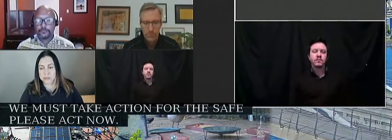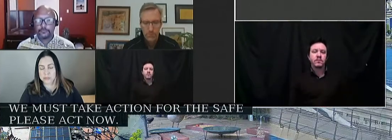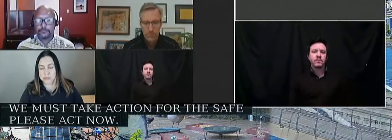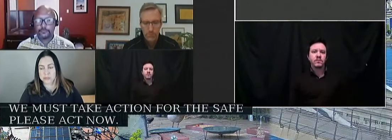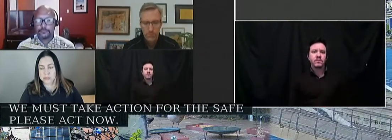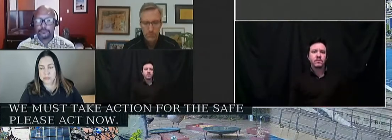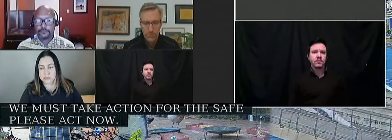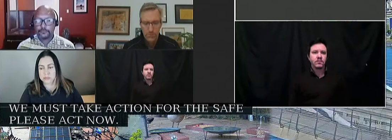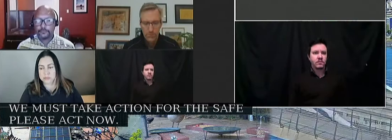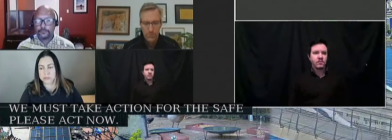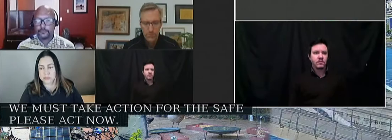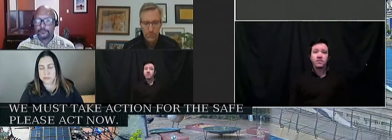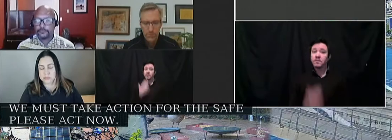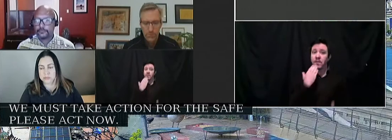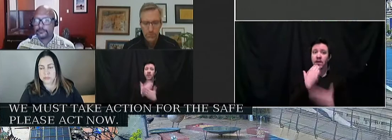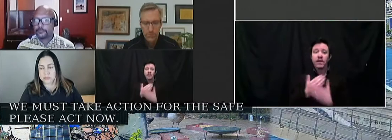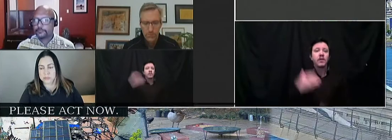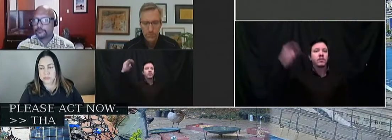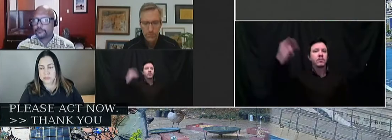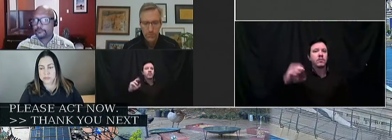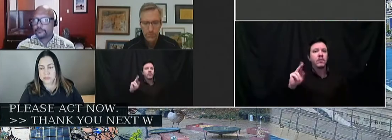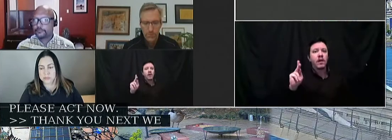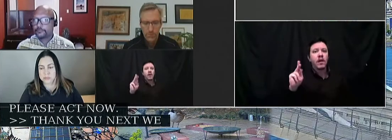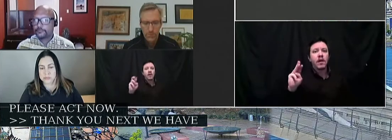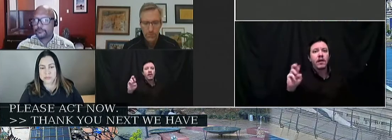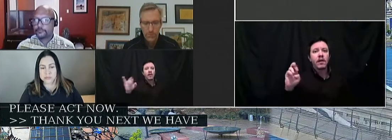Thank you. Next, we have Kimberly.